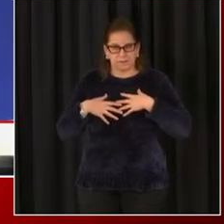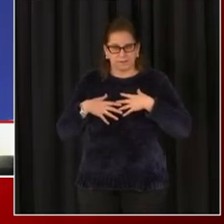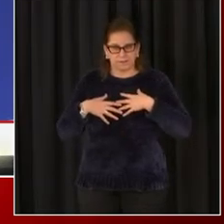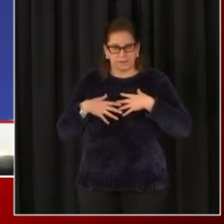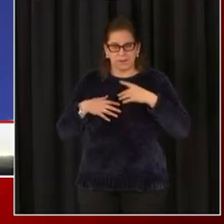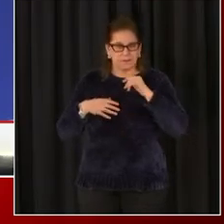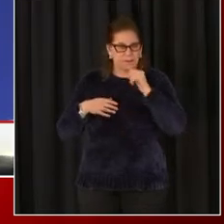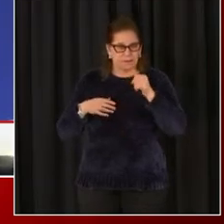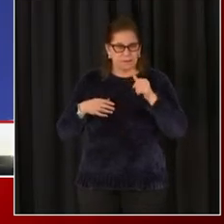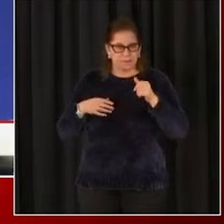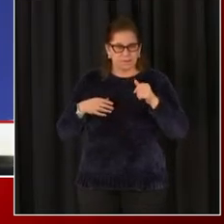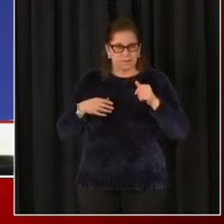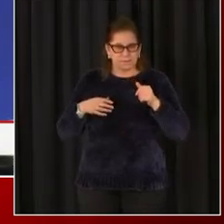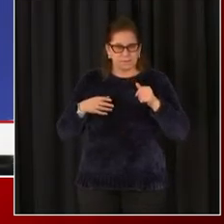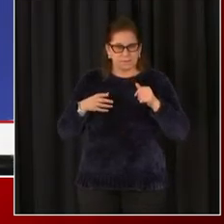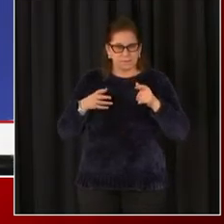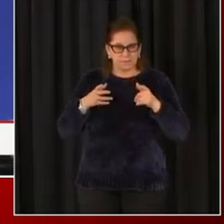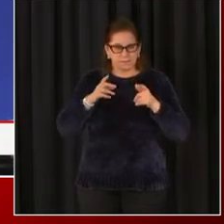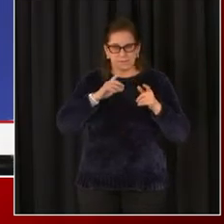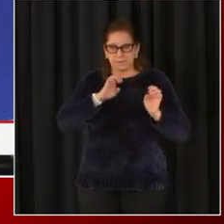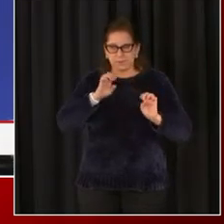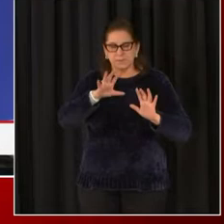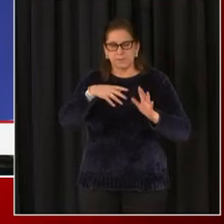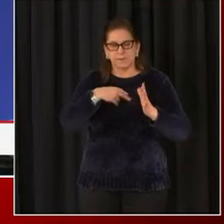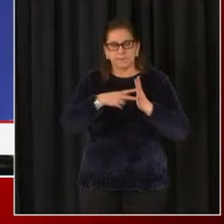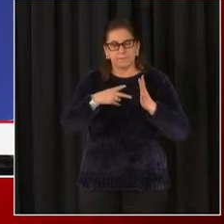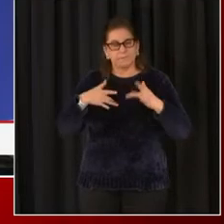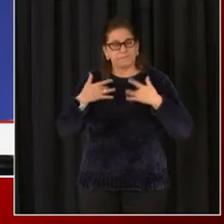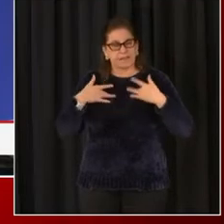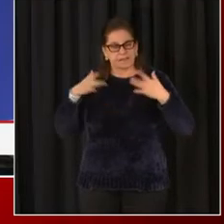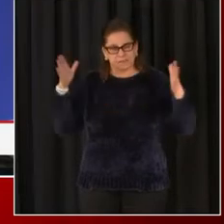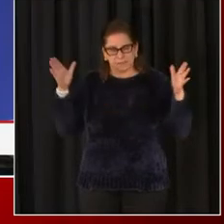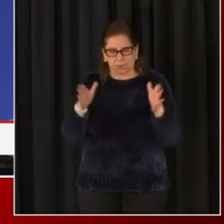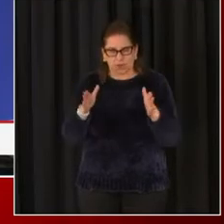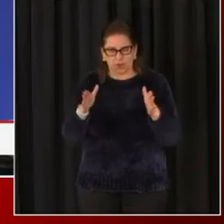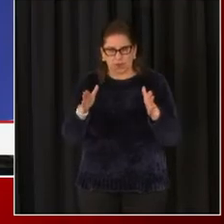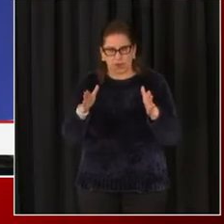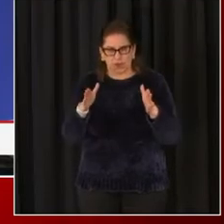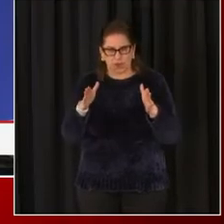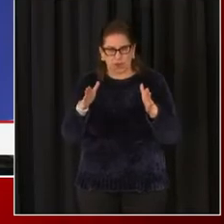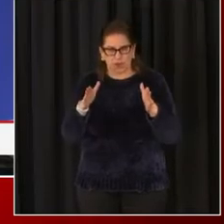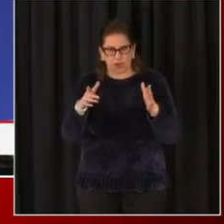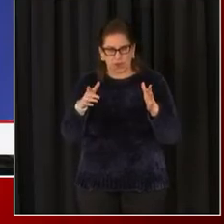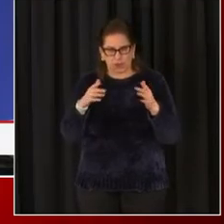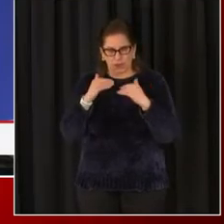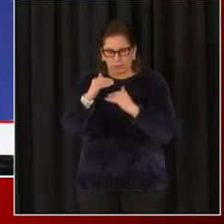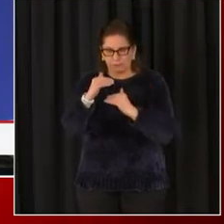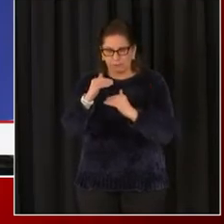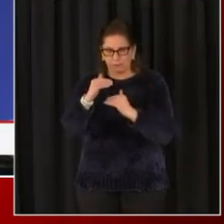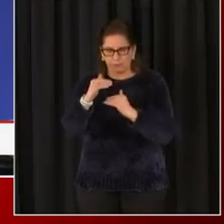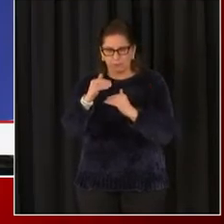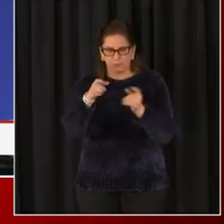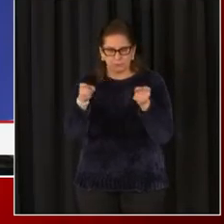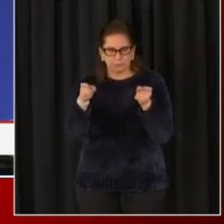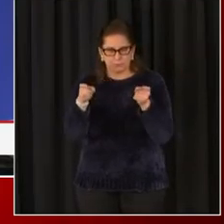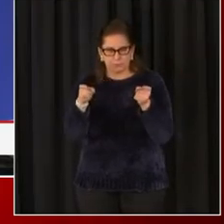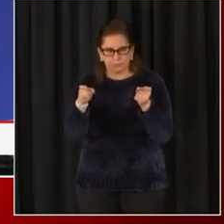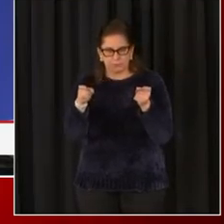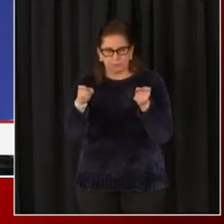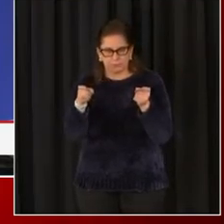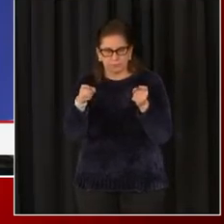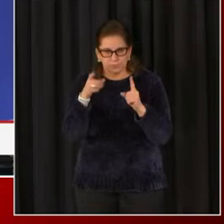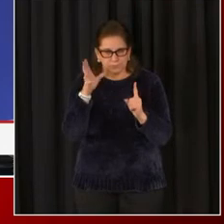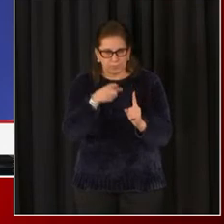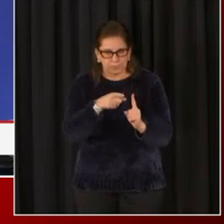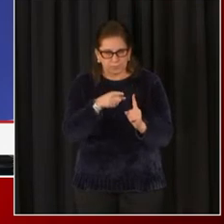very large at all, um, for people to be able to witness this, the small number of people who were there, um, that, you know,